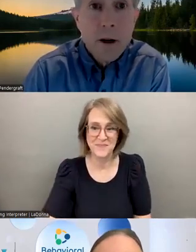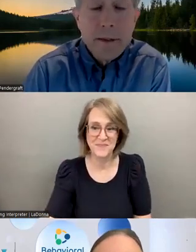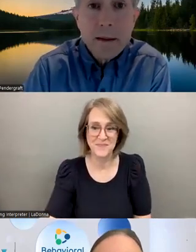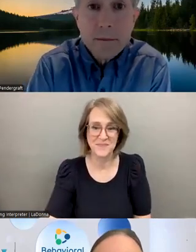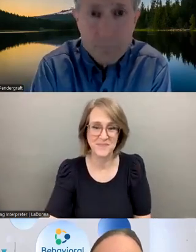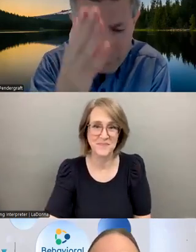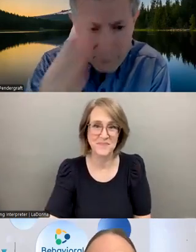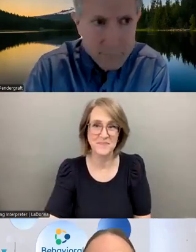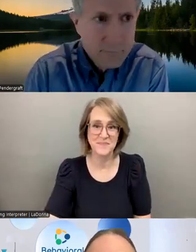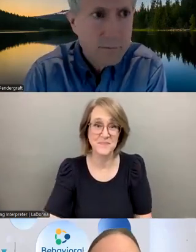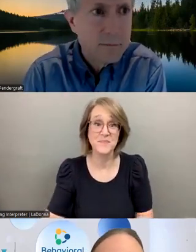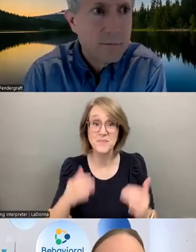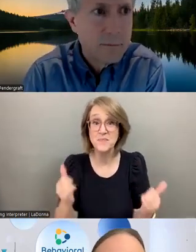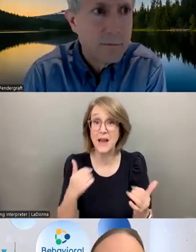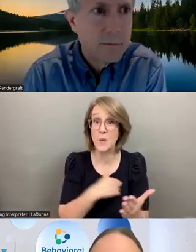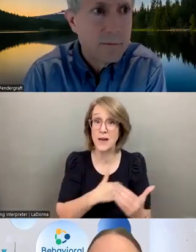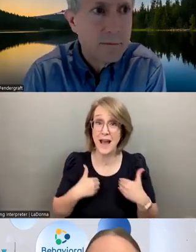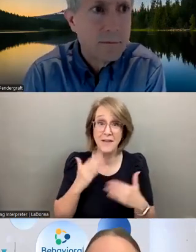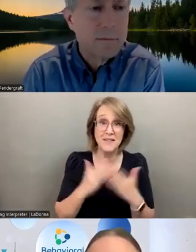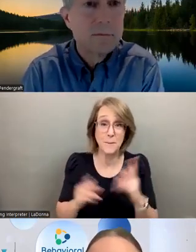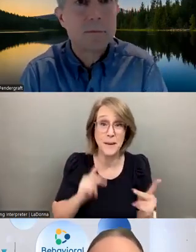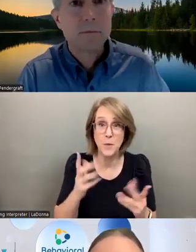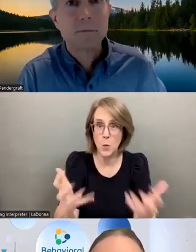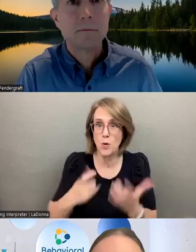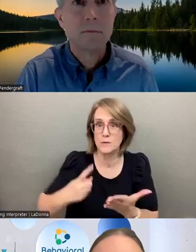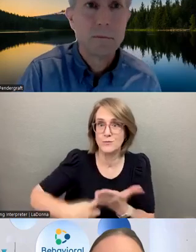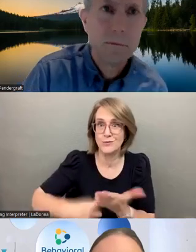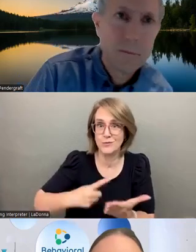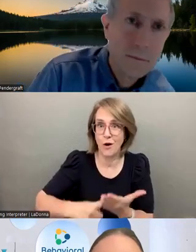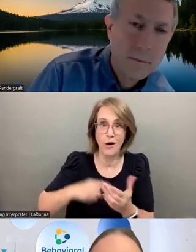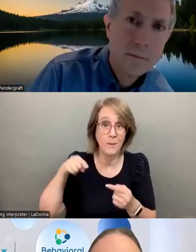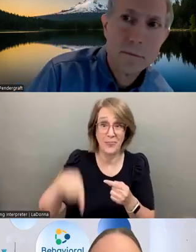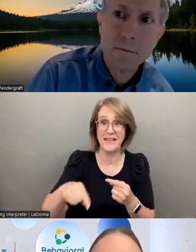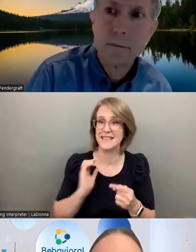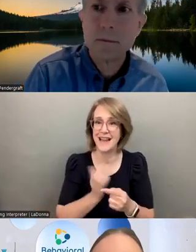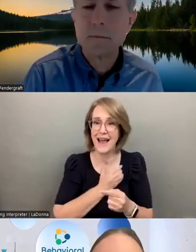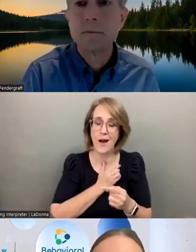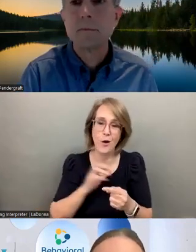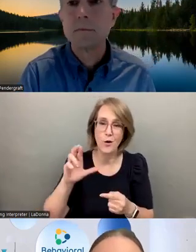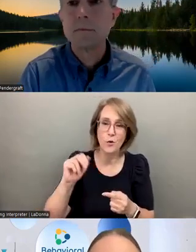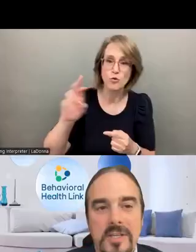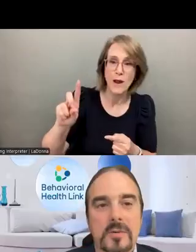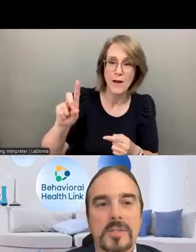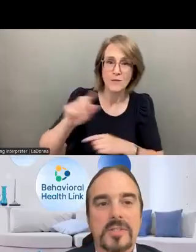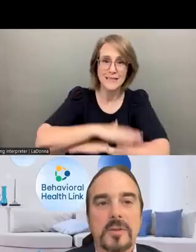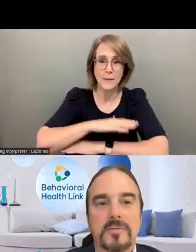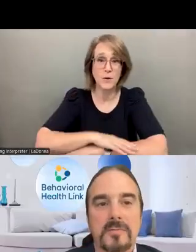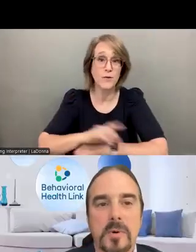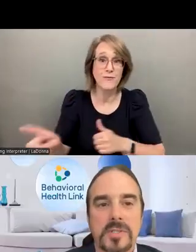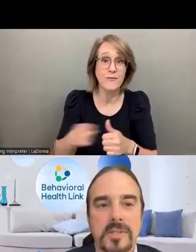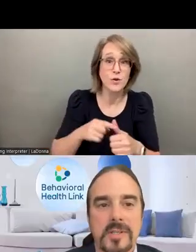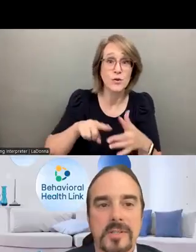We've got some folks who are itching to talk about this on our roundtable. We're going to first start with Dennis Morrison, the CEO and